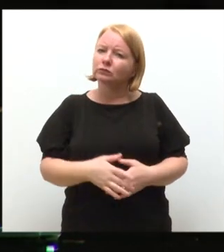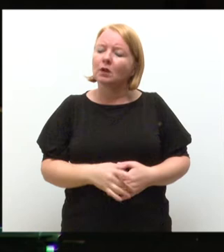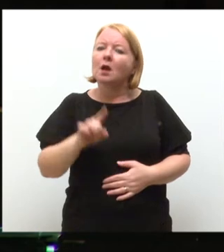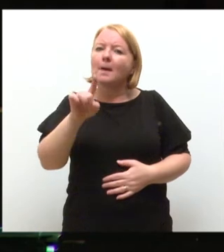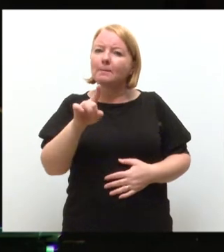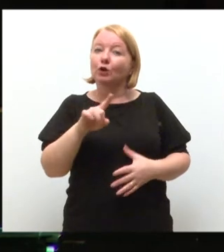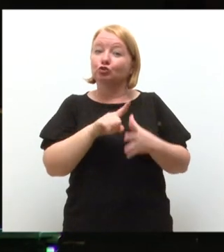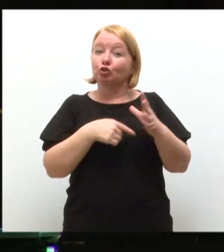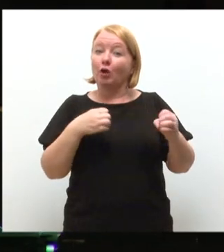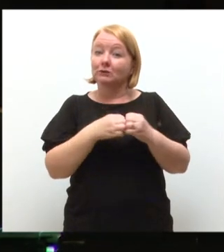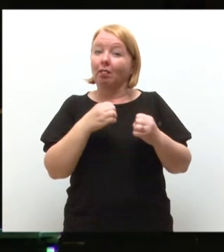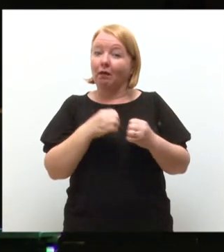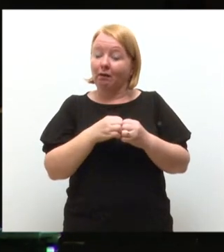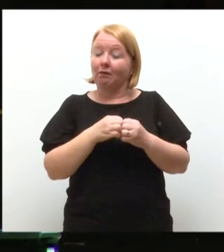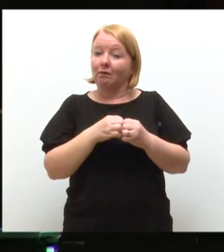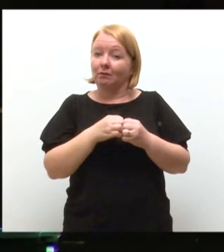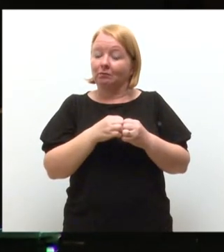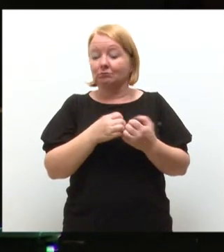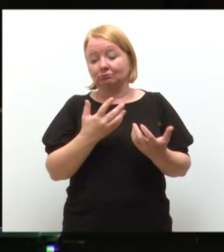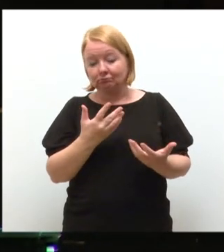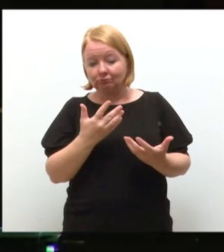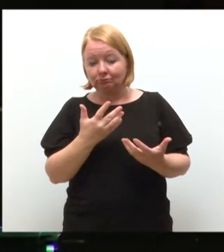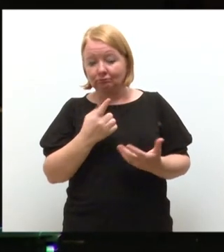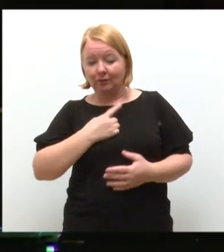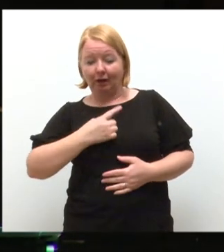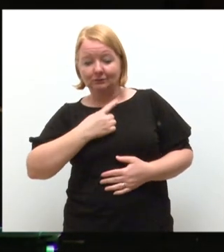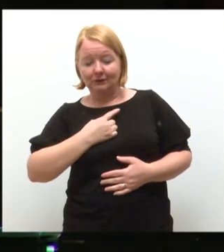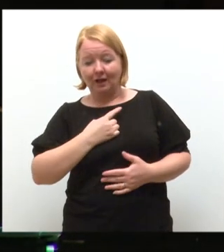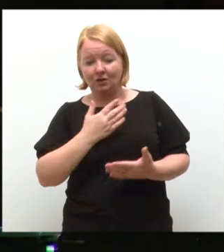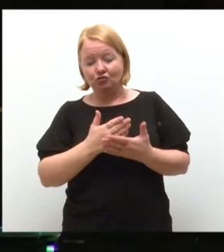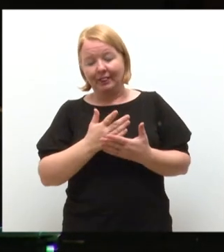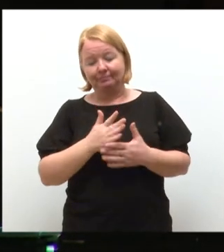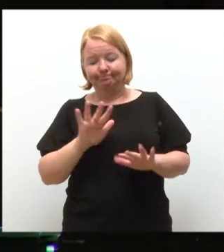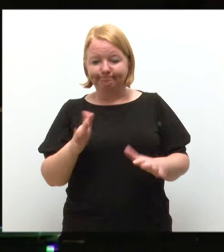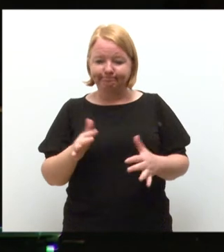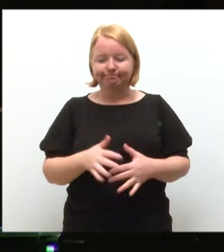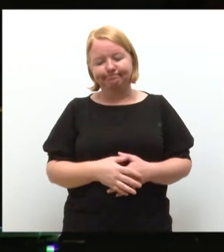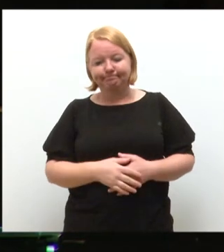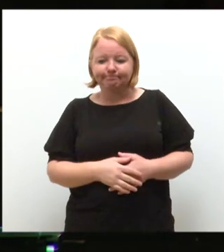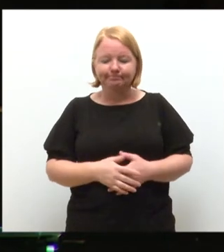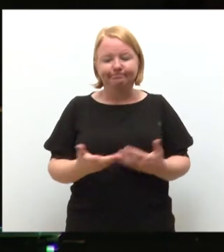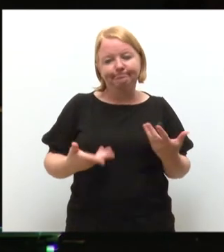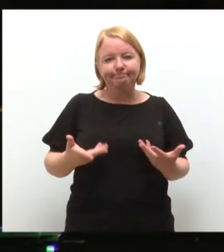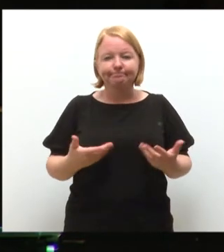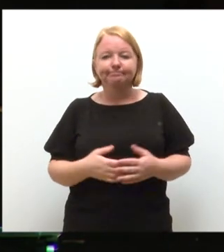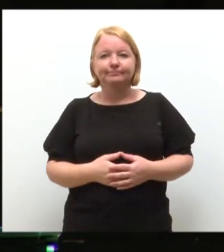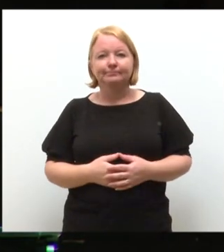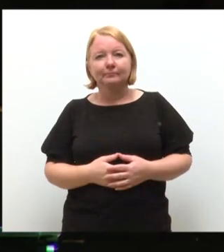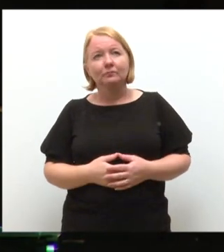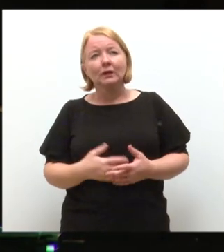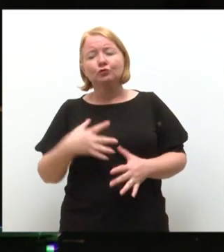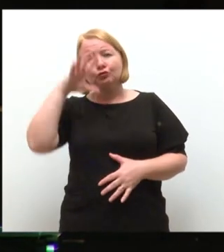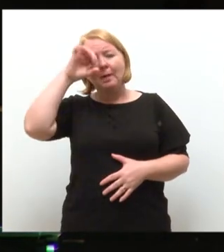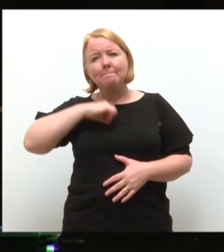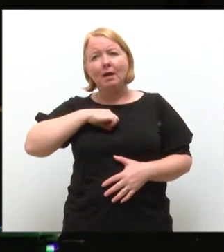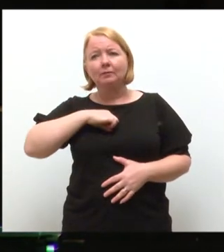Jocelyn herself is characteristically circumspect about these events. She recalls